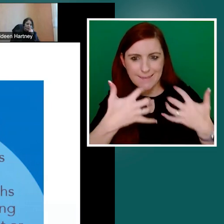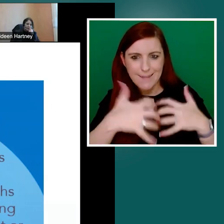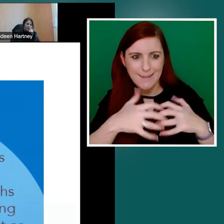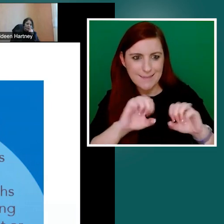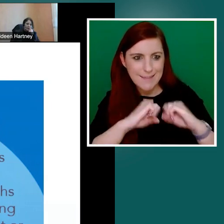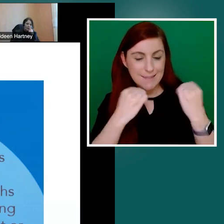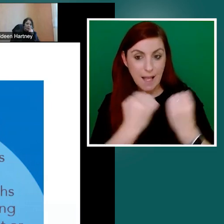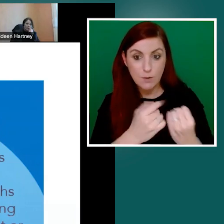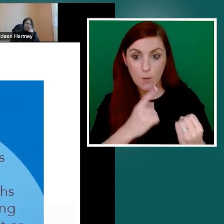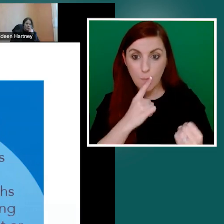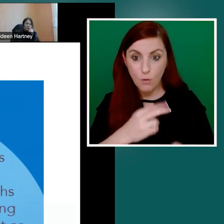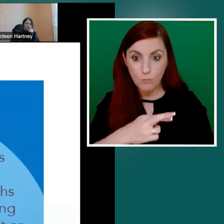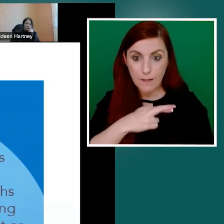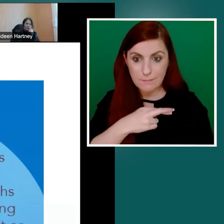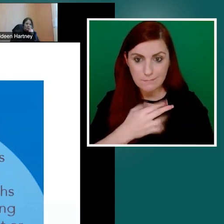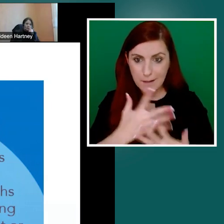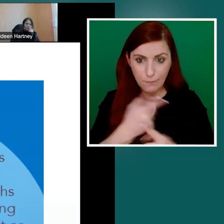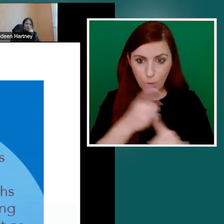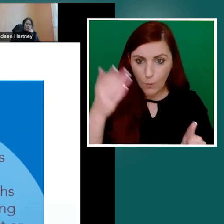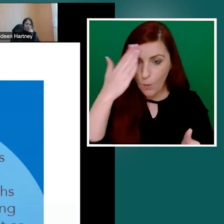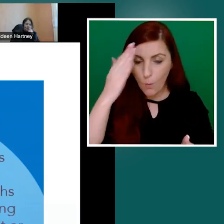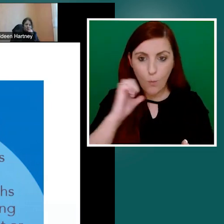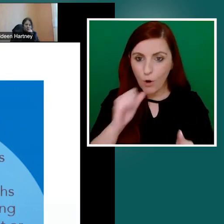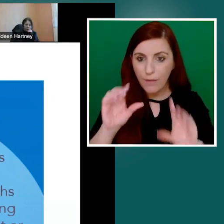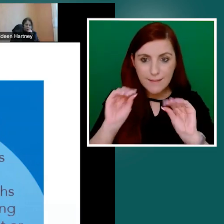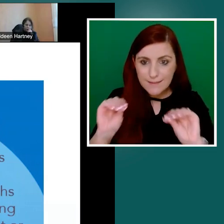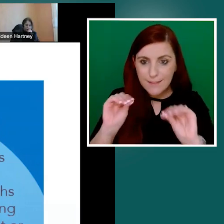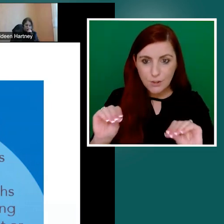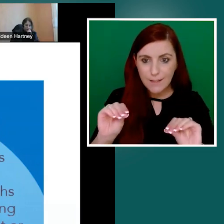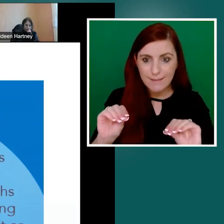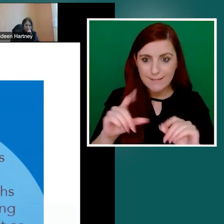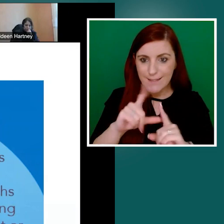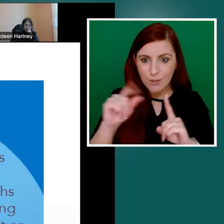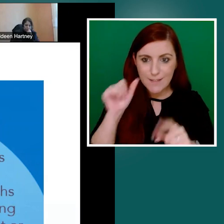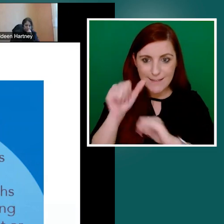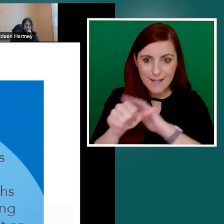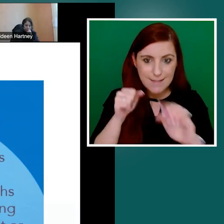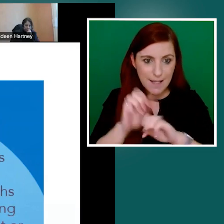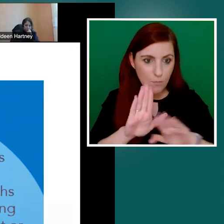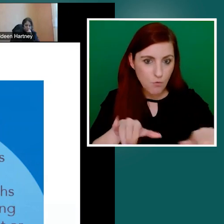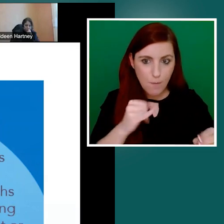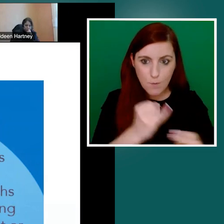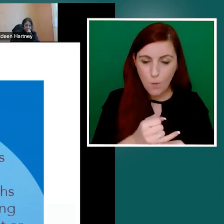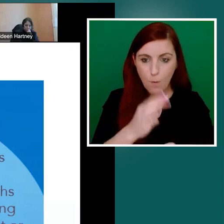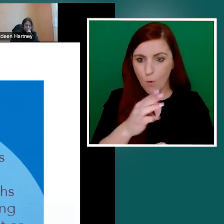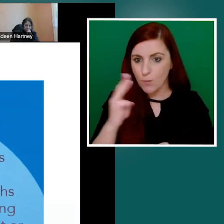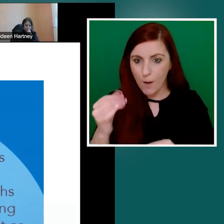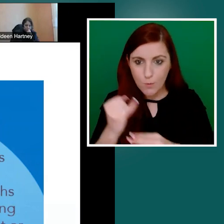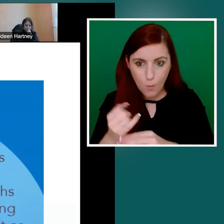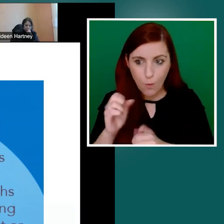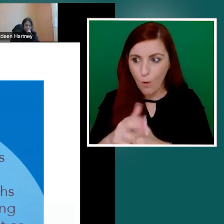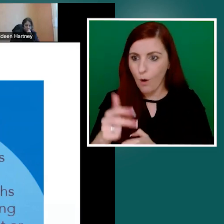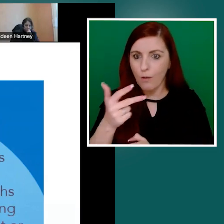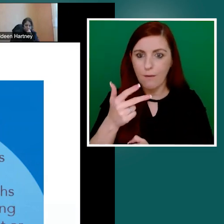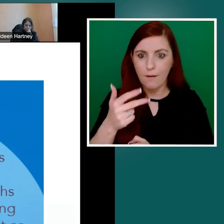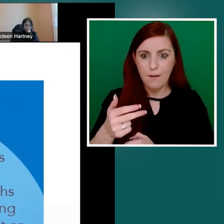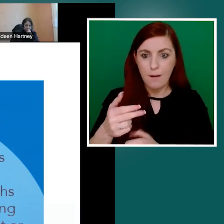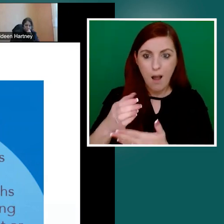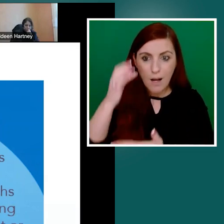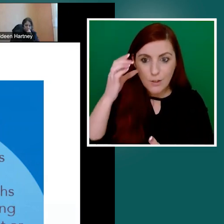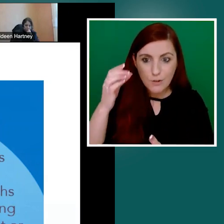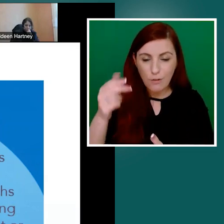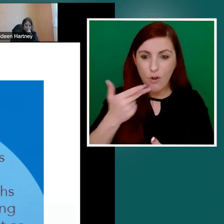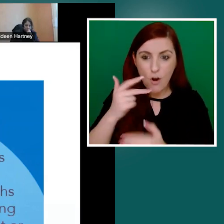reality is, as many people know, we're not teaching digital skills in our primary curriculum, our secondary curriculum or our third level. But yet we're expecting people